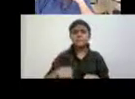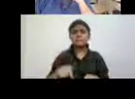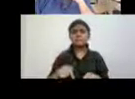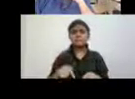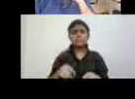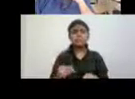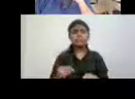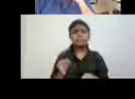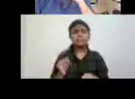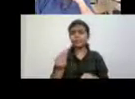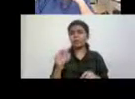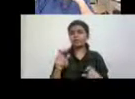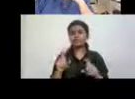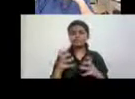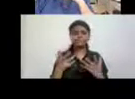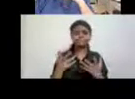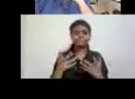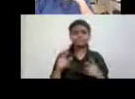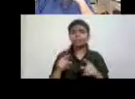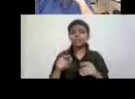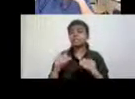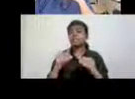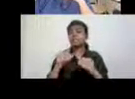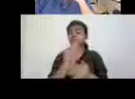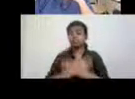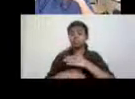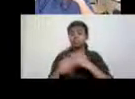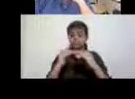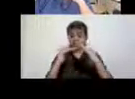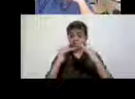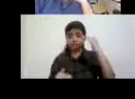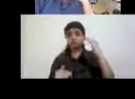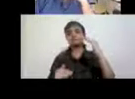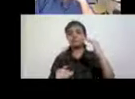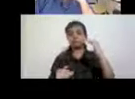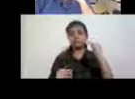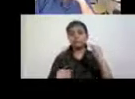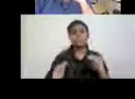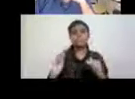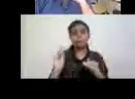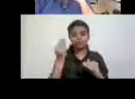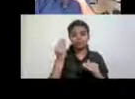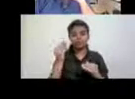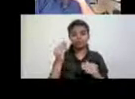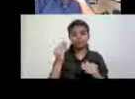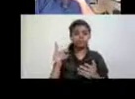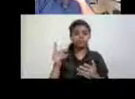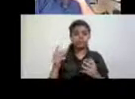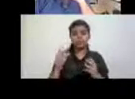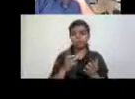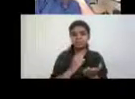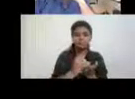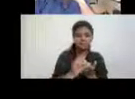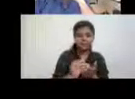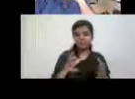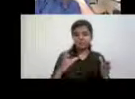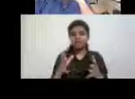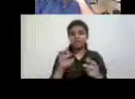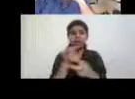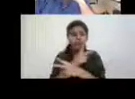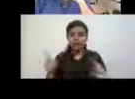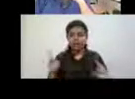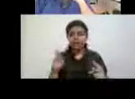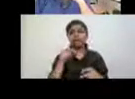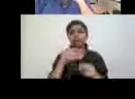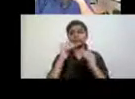is that these perspectives have been marginalized in the discourse on diversity and pluralism. So, I mean, you